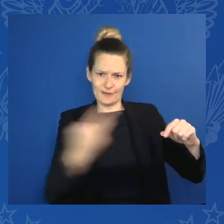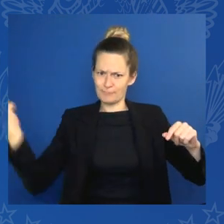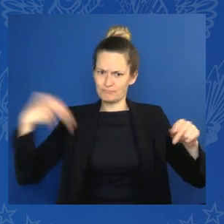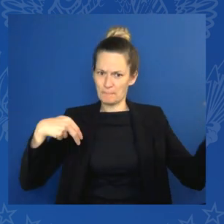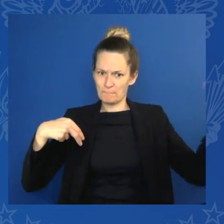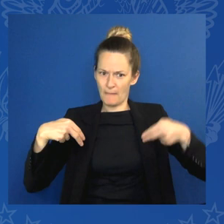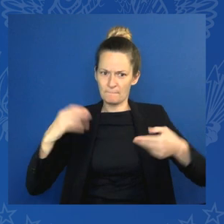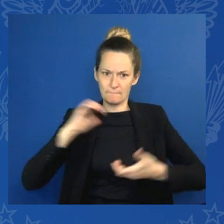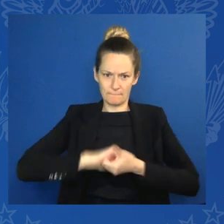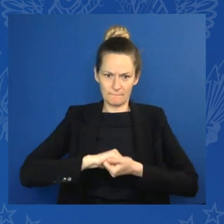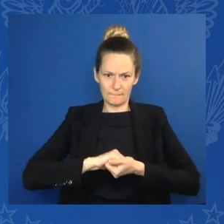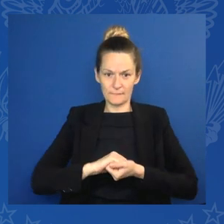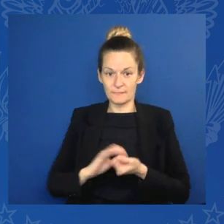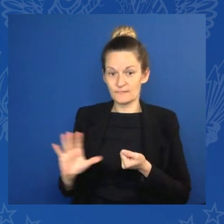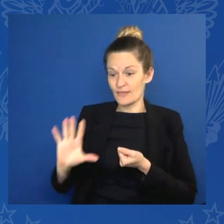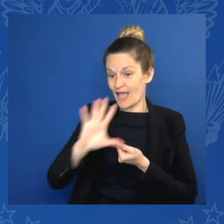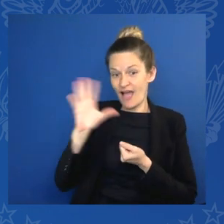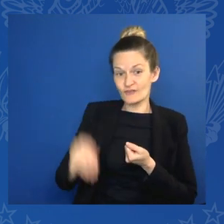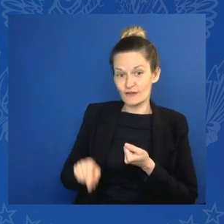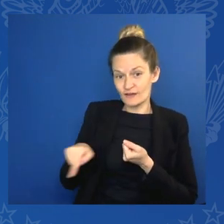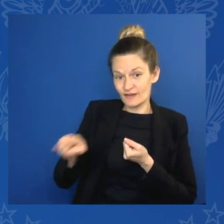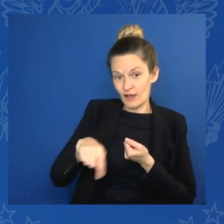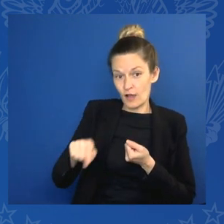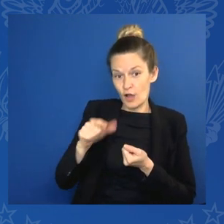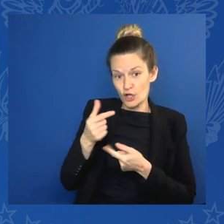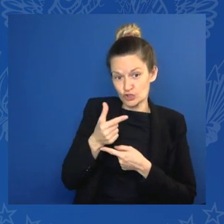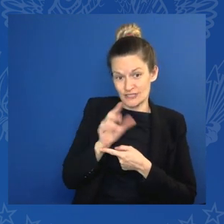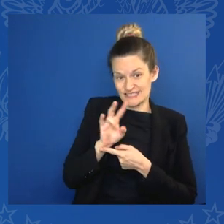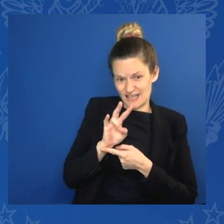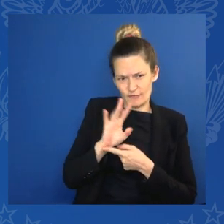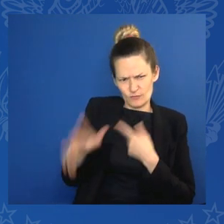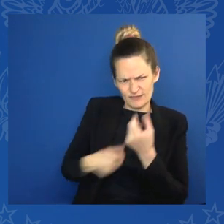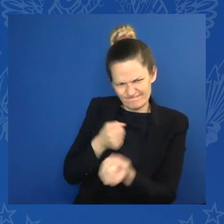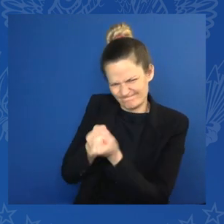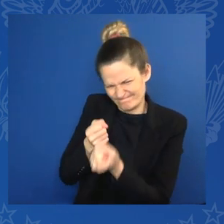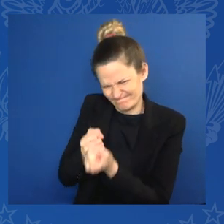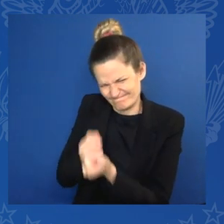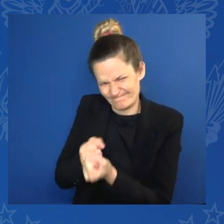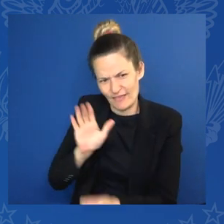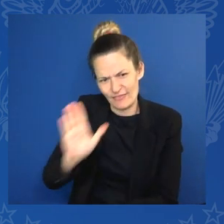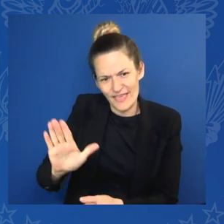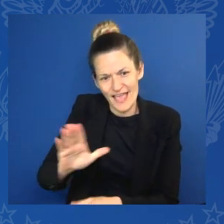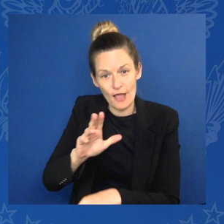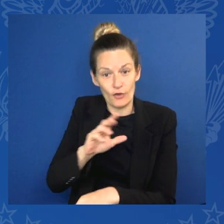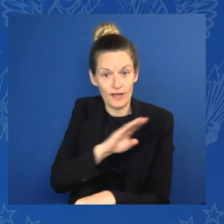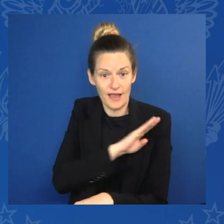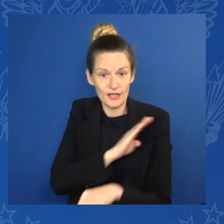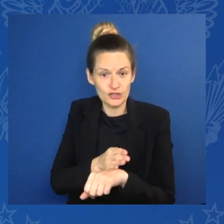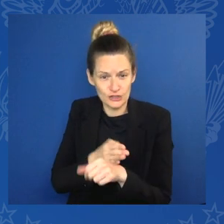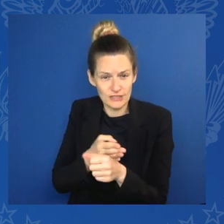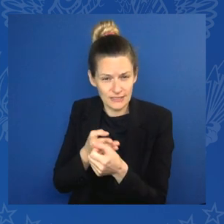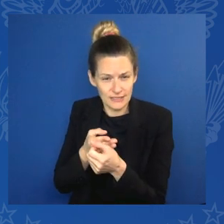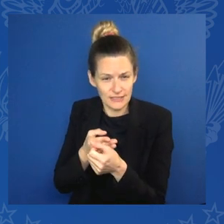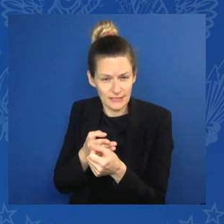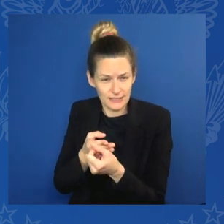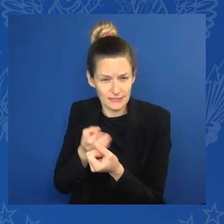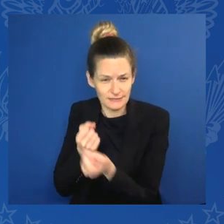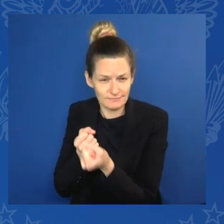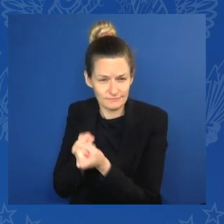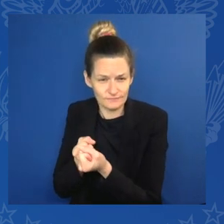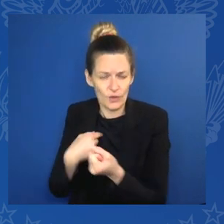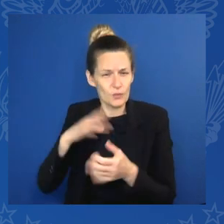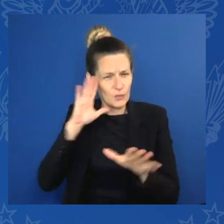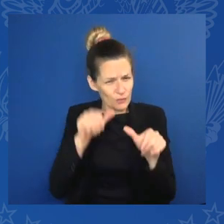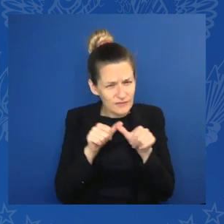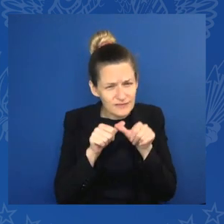energy transition. And we will continue our work and do more projects together. We will optimize our collective power.